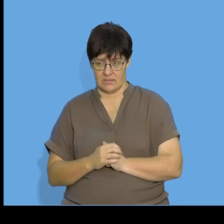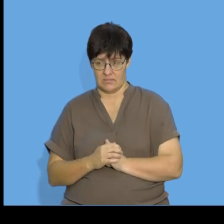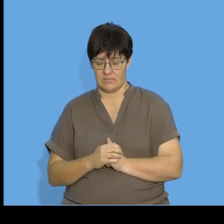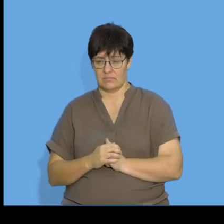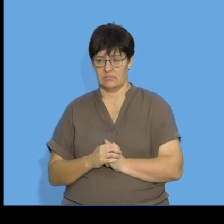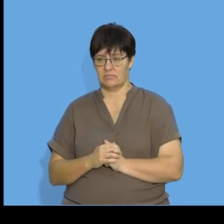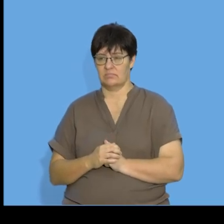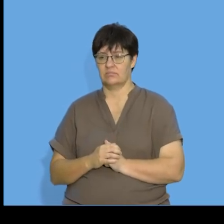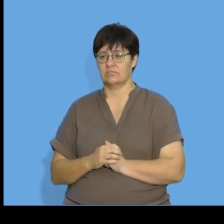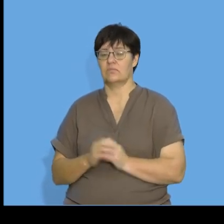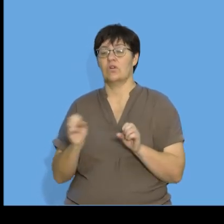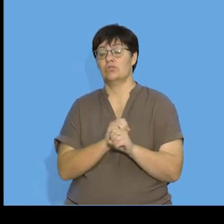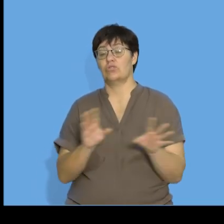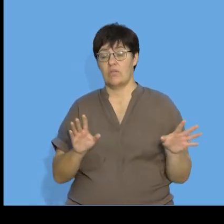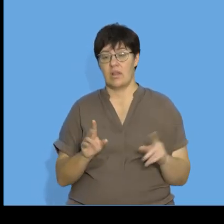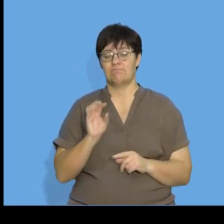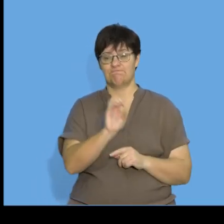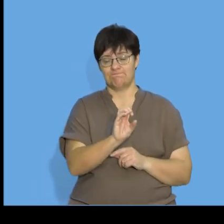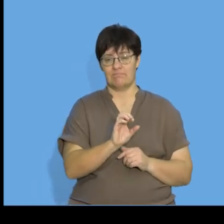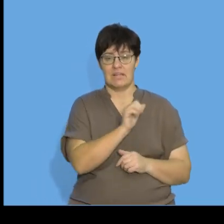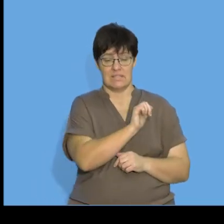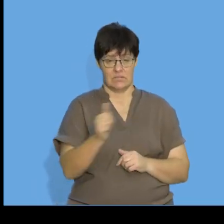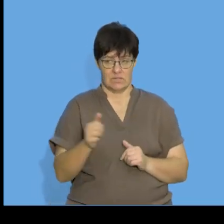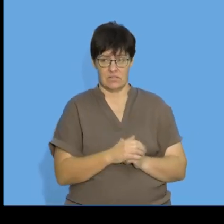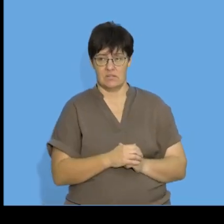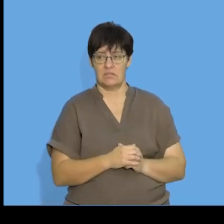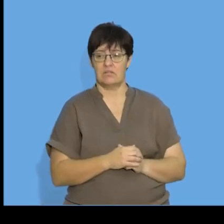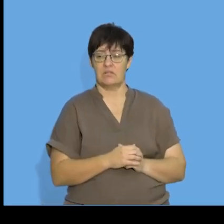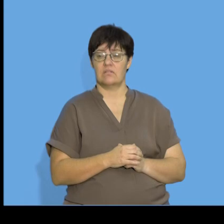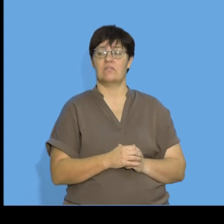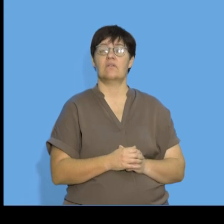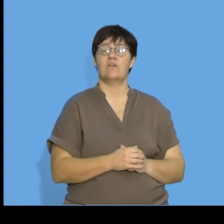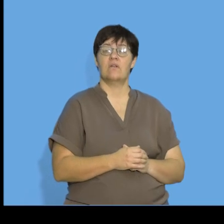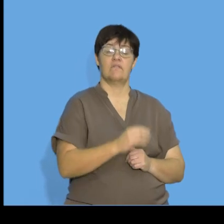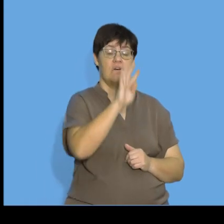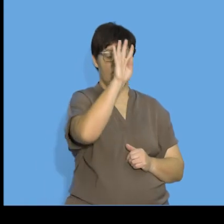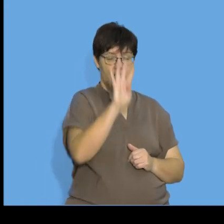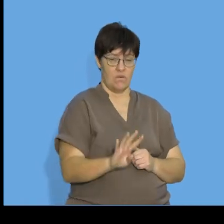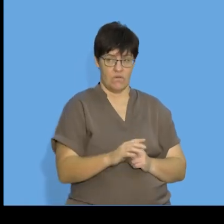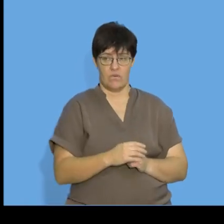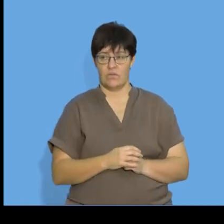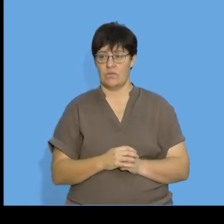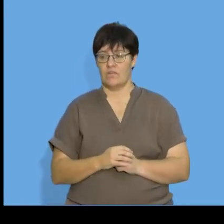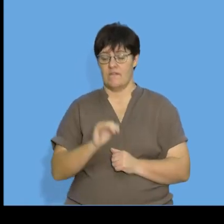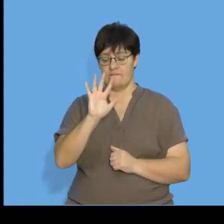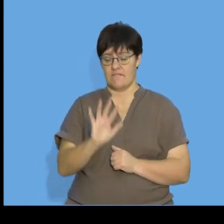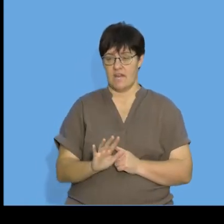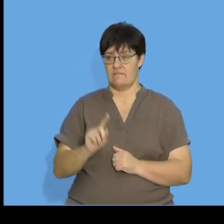one so let's determine the general form of the sequence so again we've got four